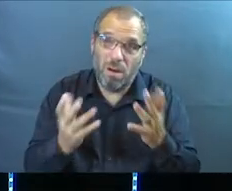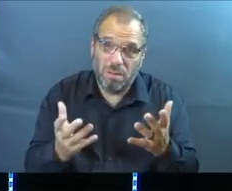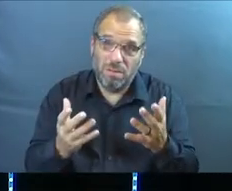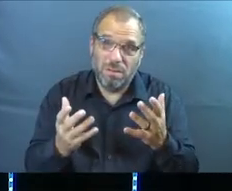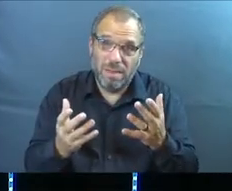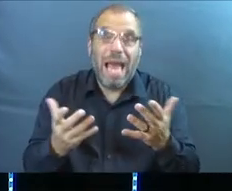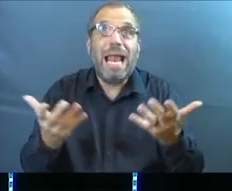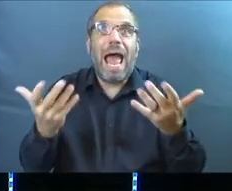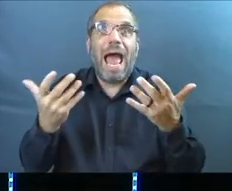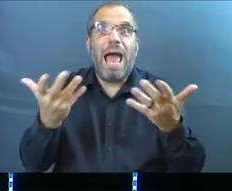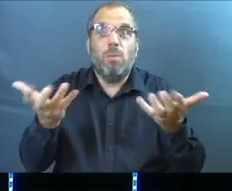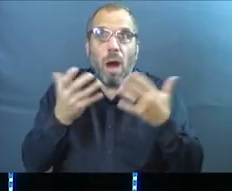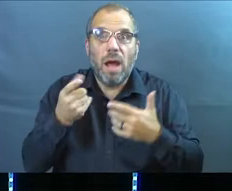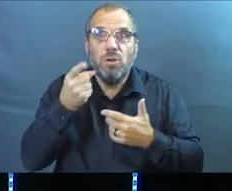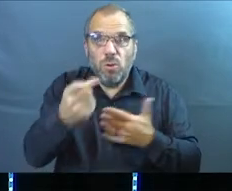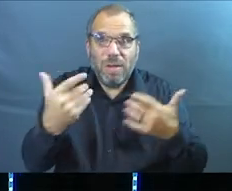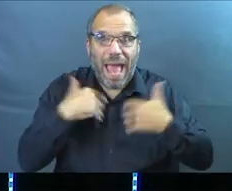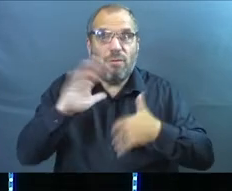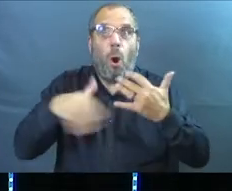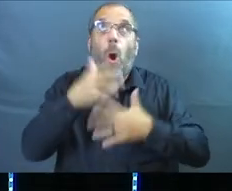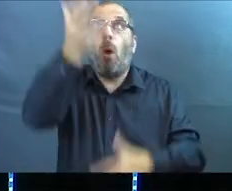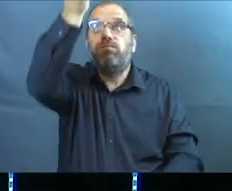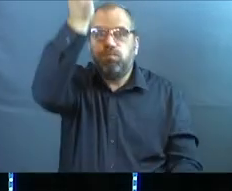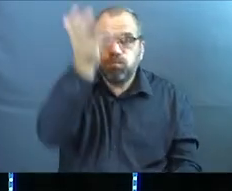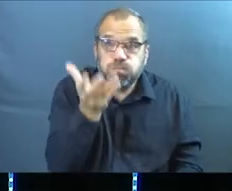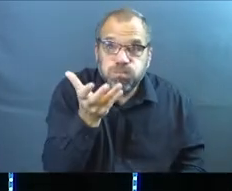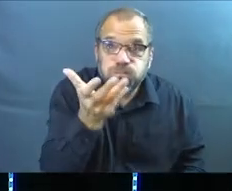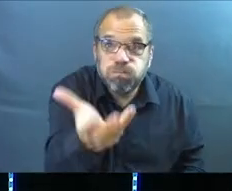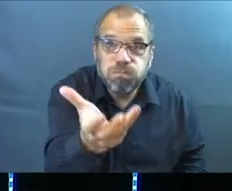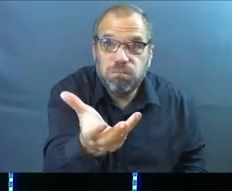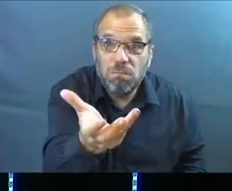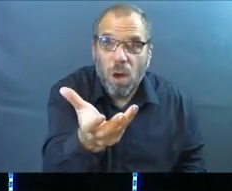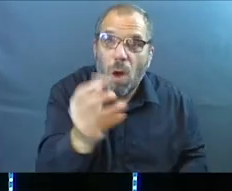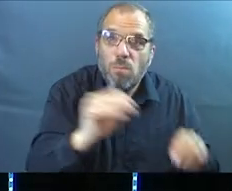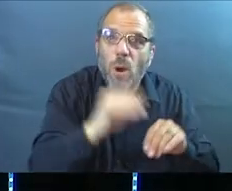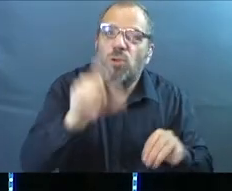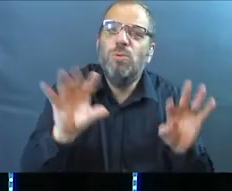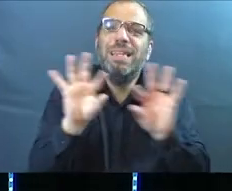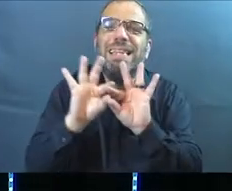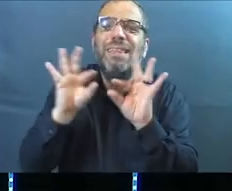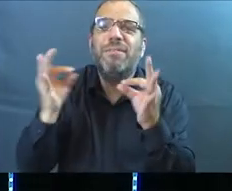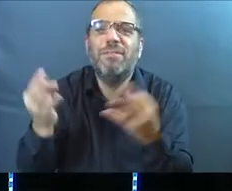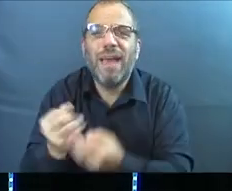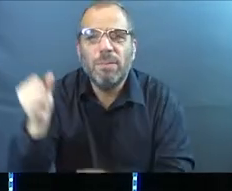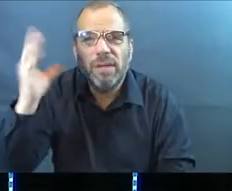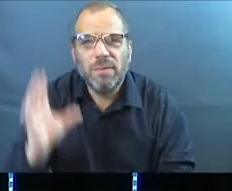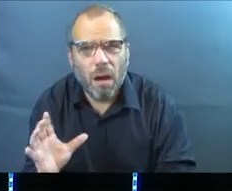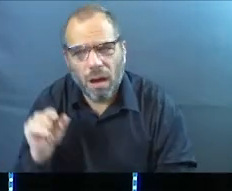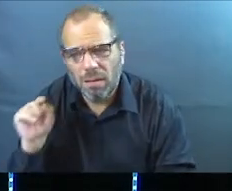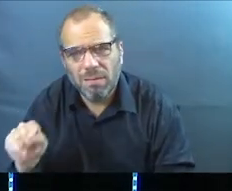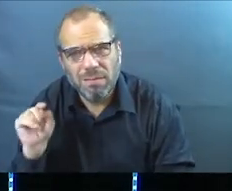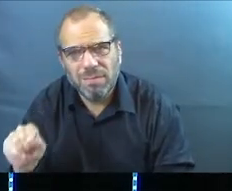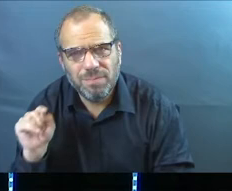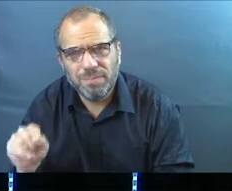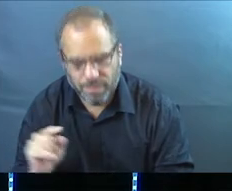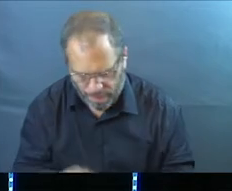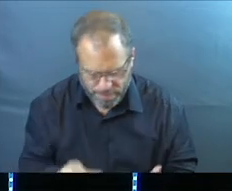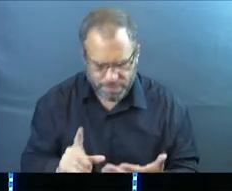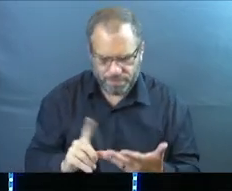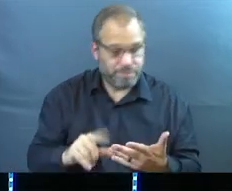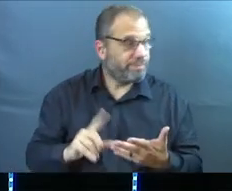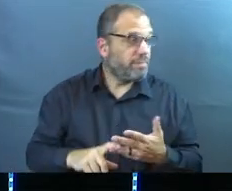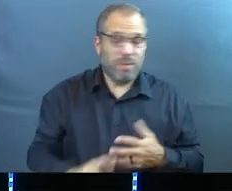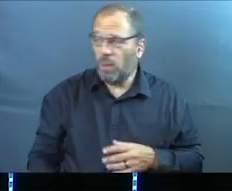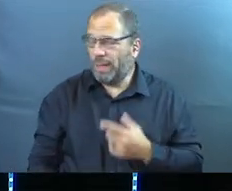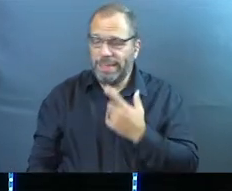And I want you to have all that he's got for you. You need the family of God. I also want to say